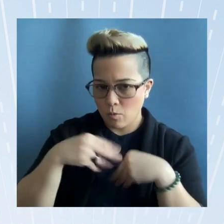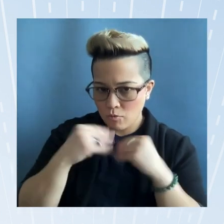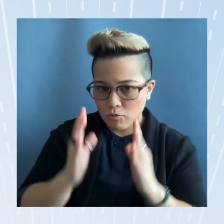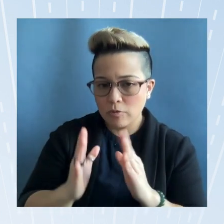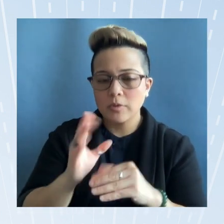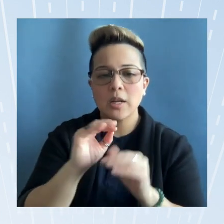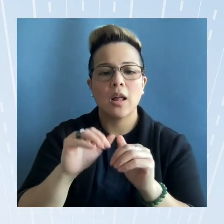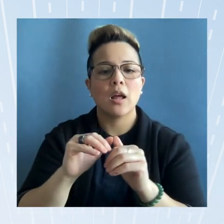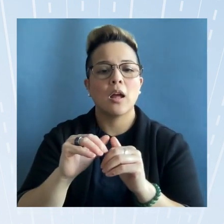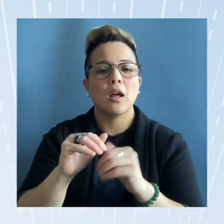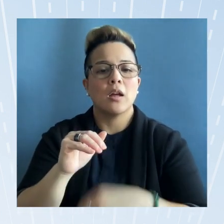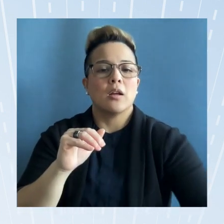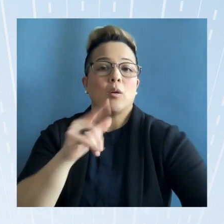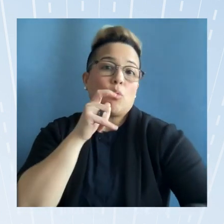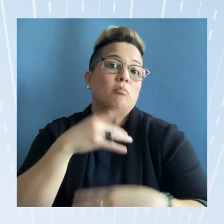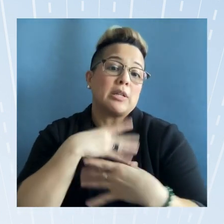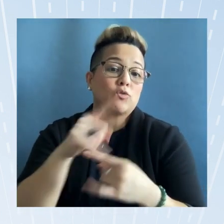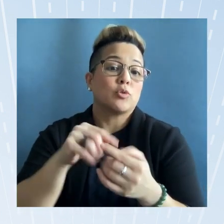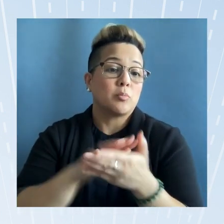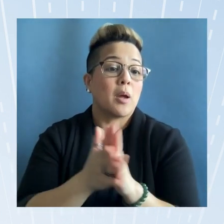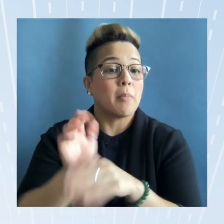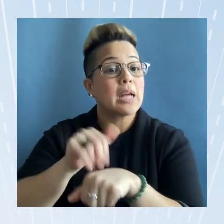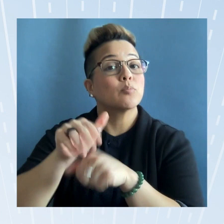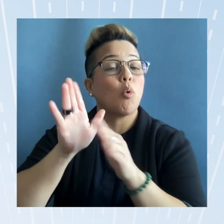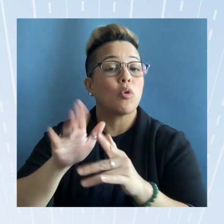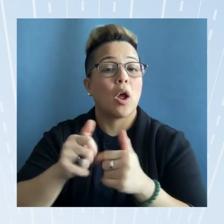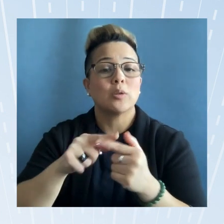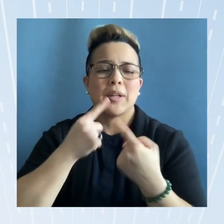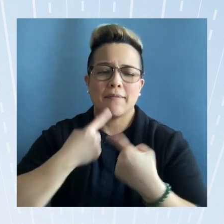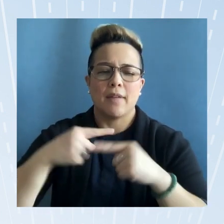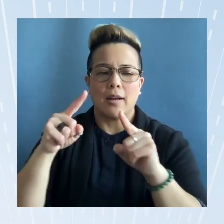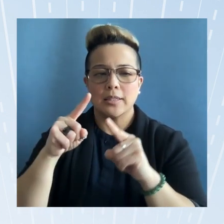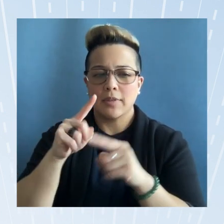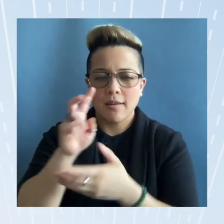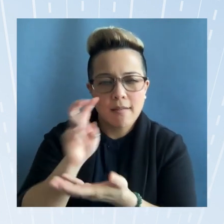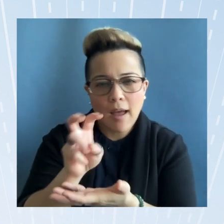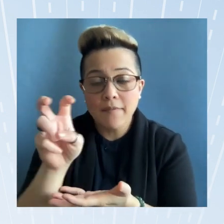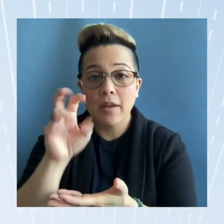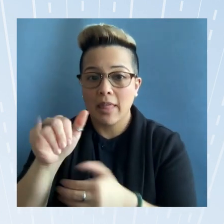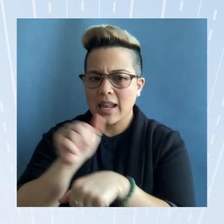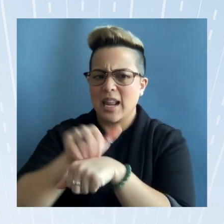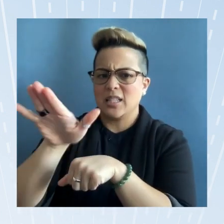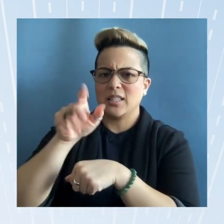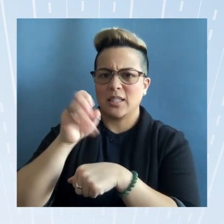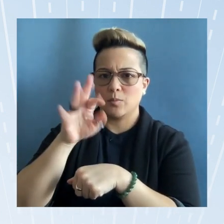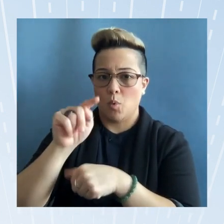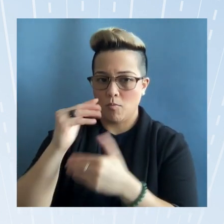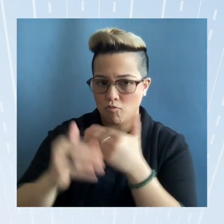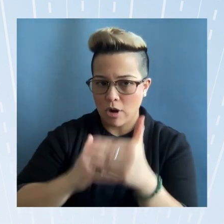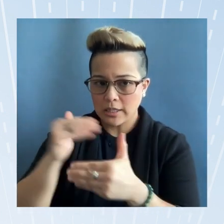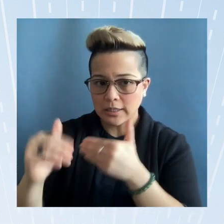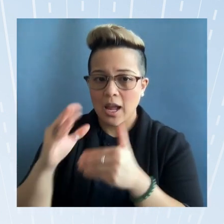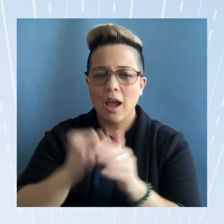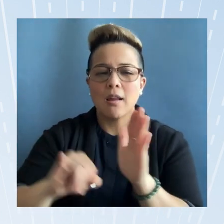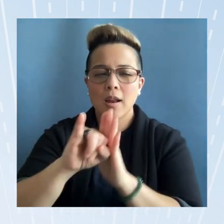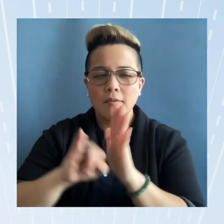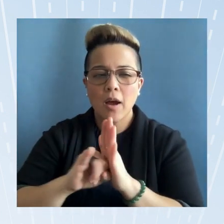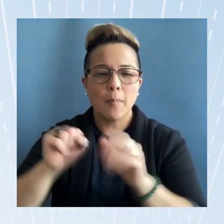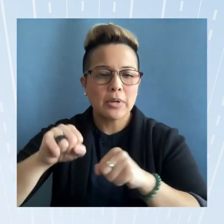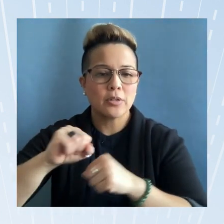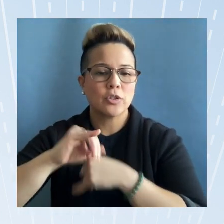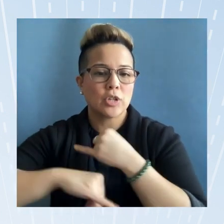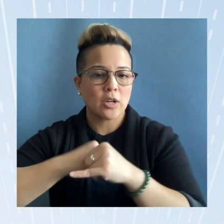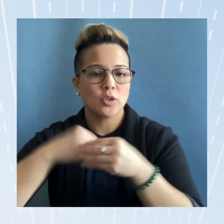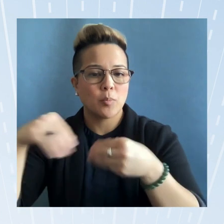interested in becoming exporters on how to effectively navigate the export process and identify potential international market